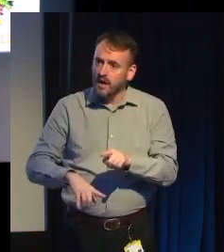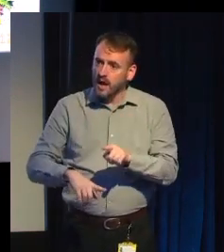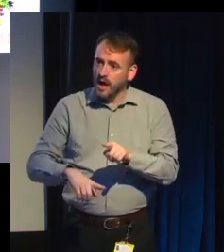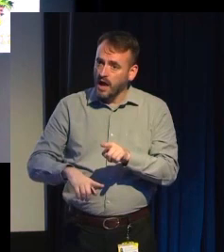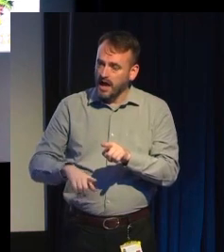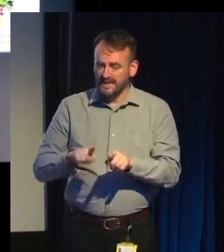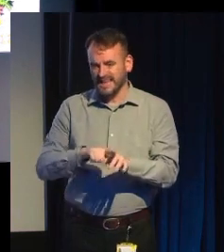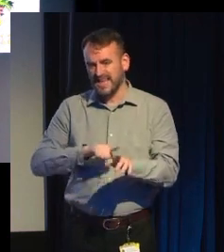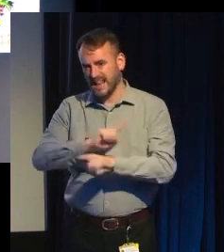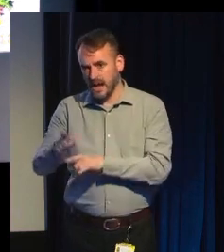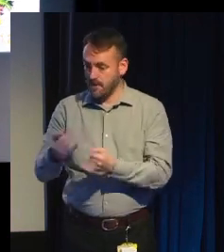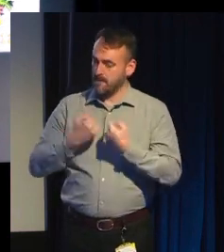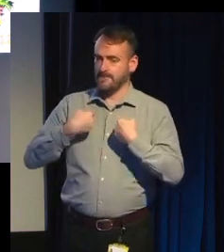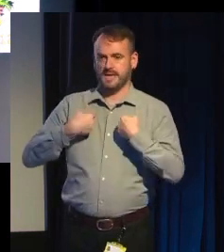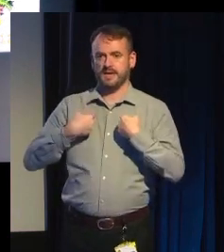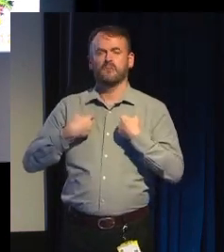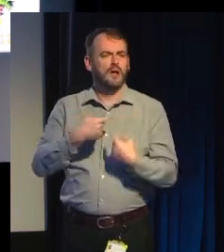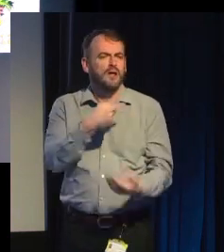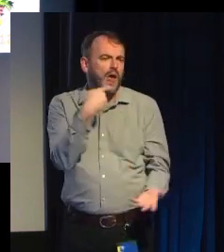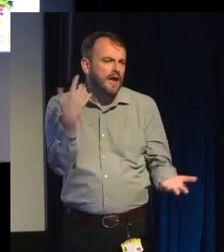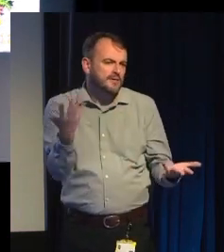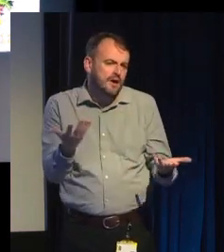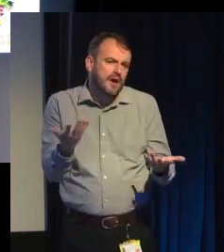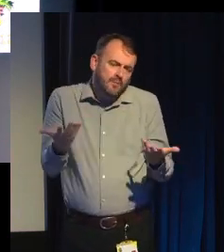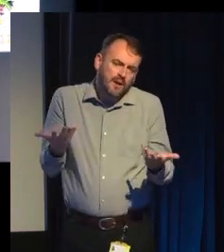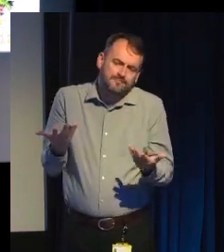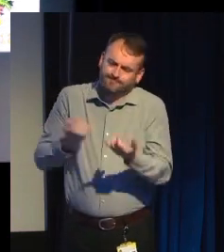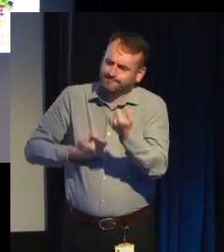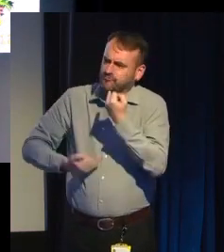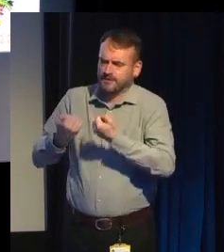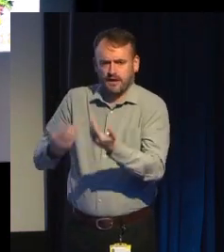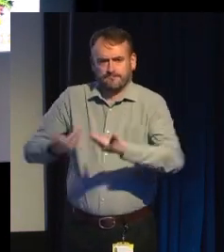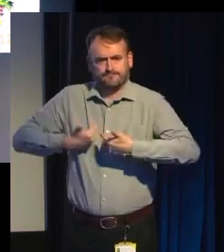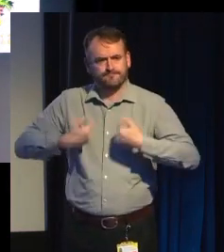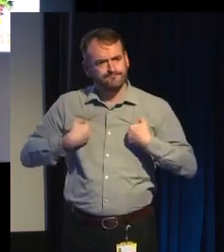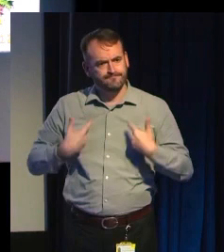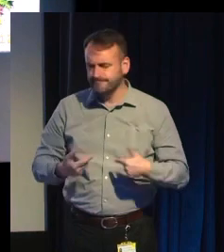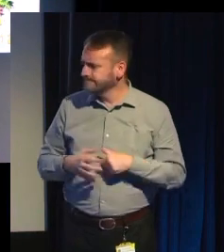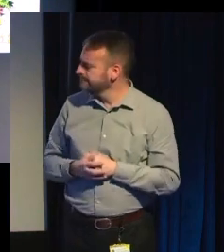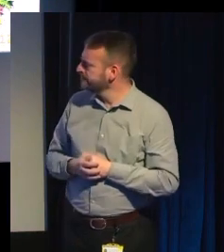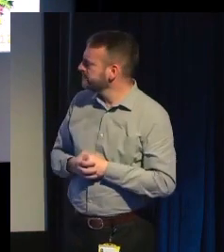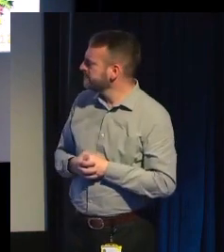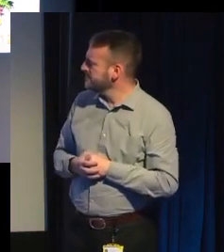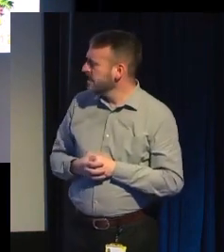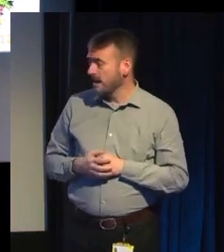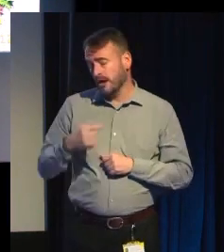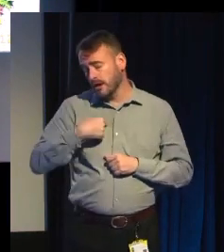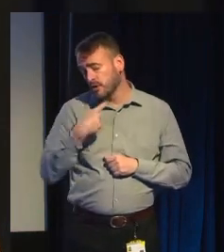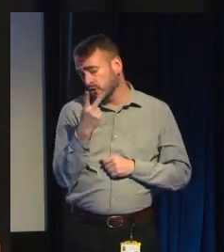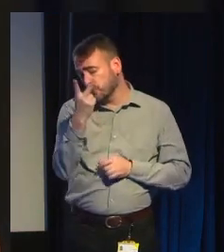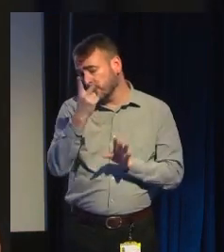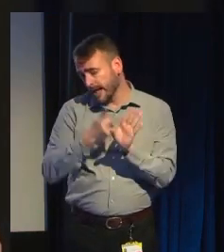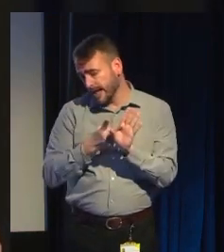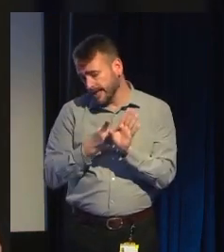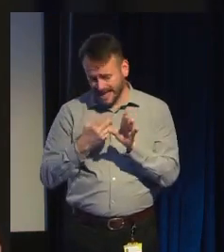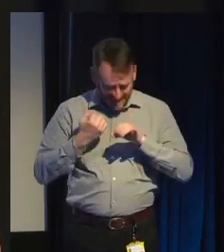anyway, so I'd spent two years trying to get this game off the ground